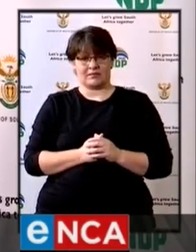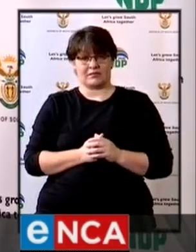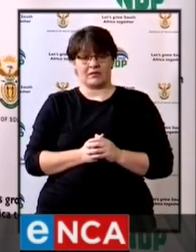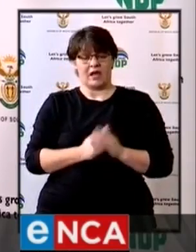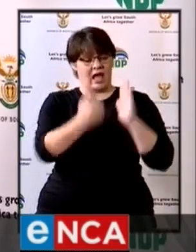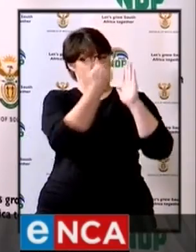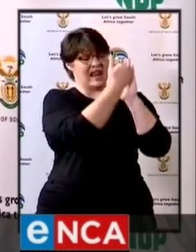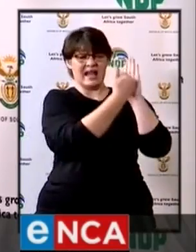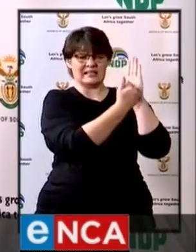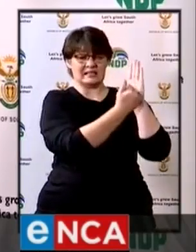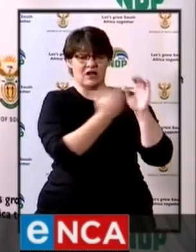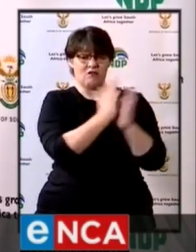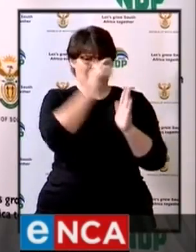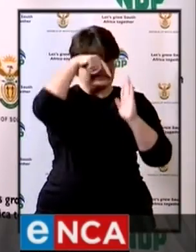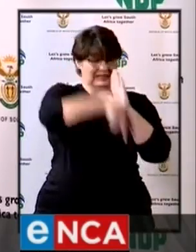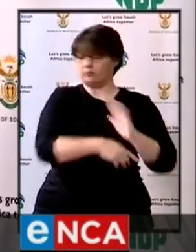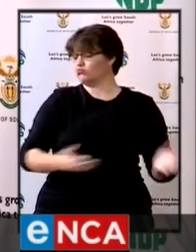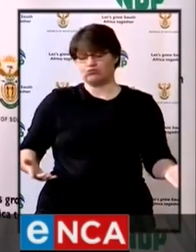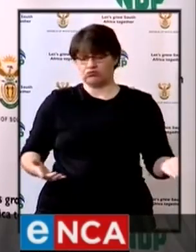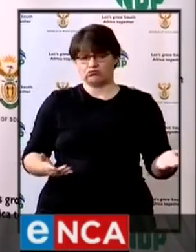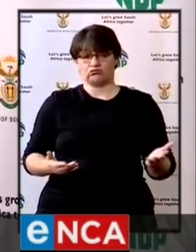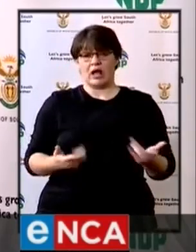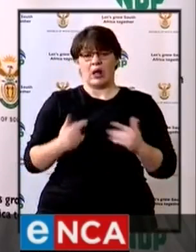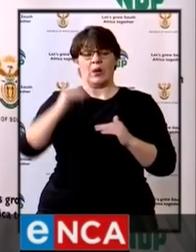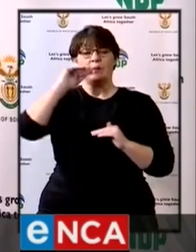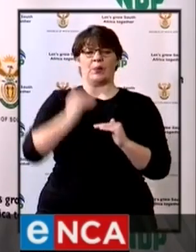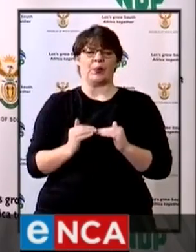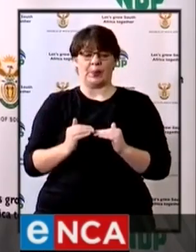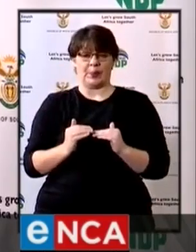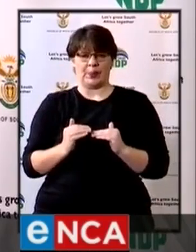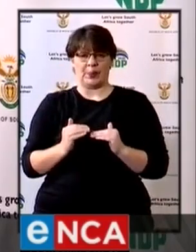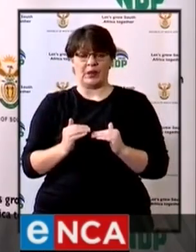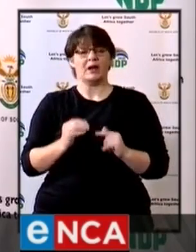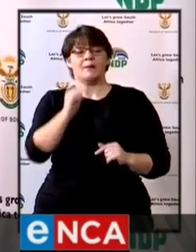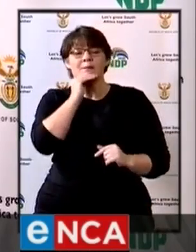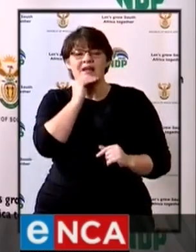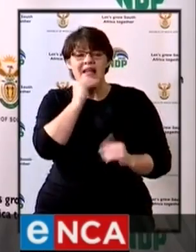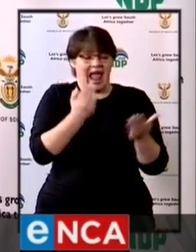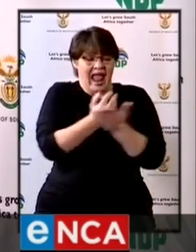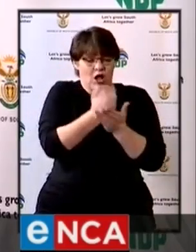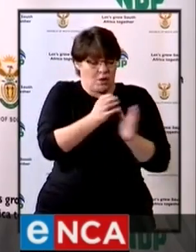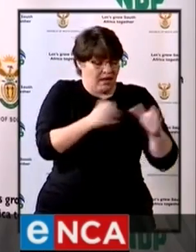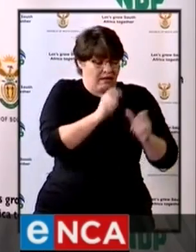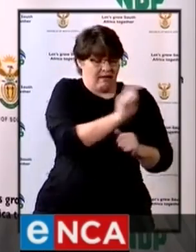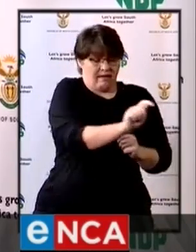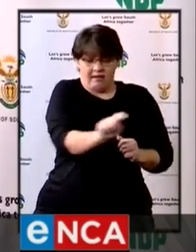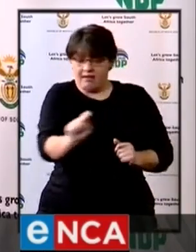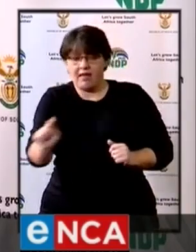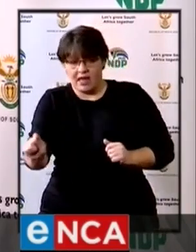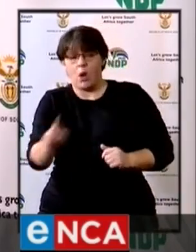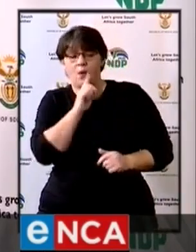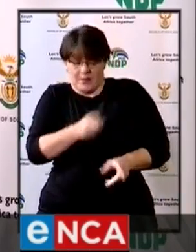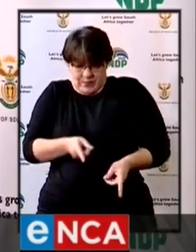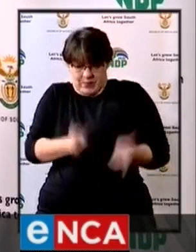is much smaller. And the list is restricted to only those parts of economic activity where the risk of